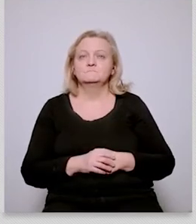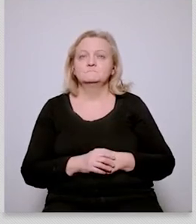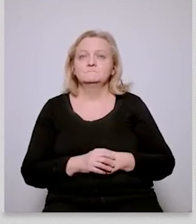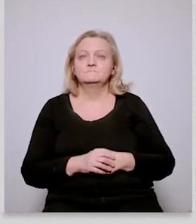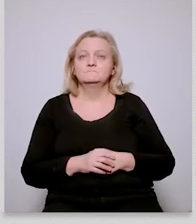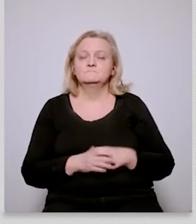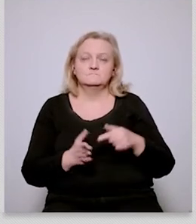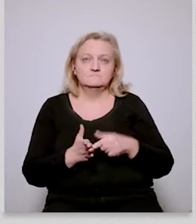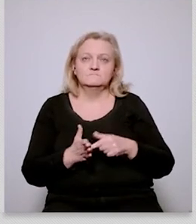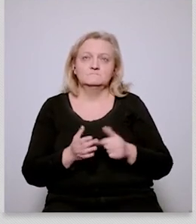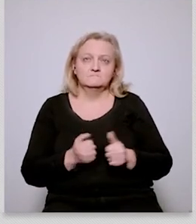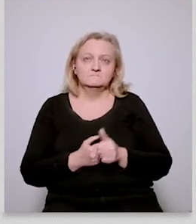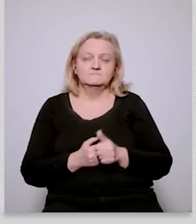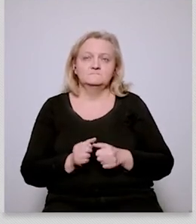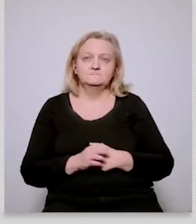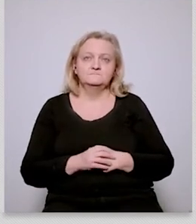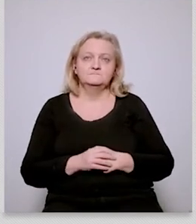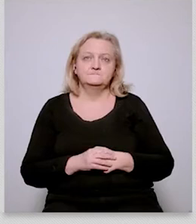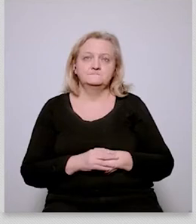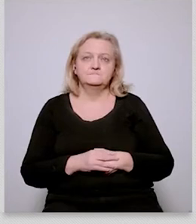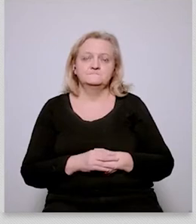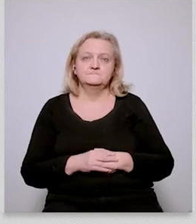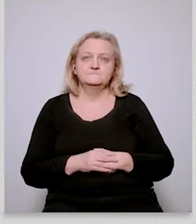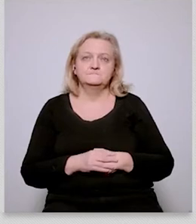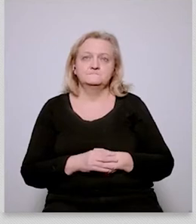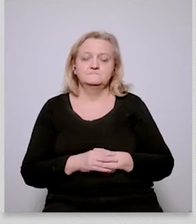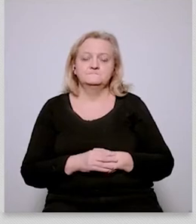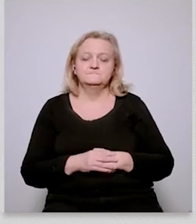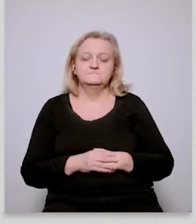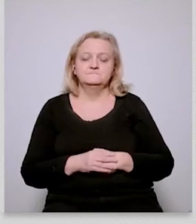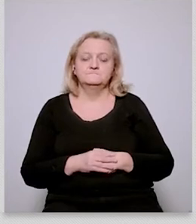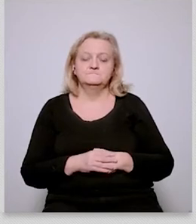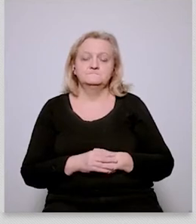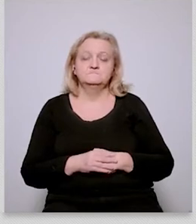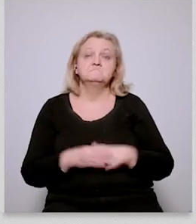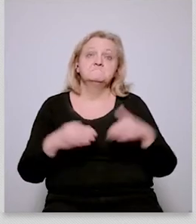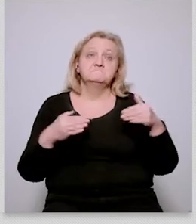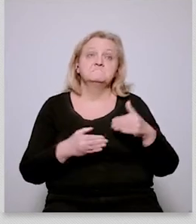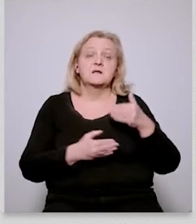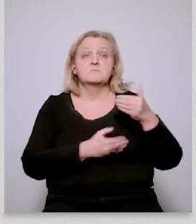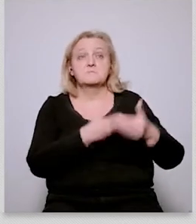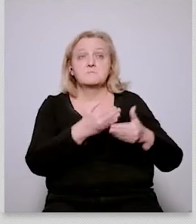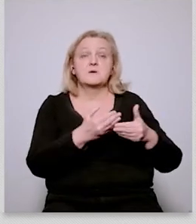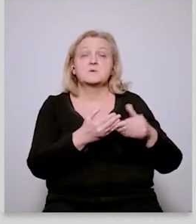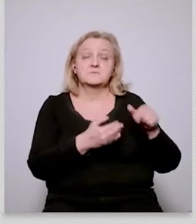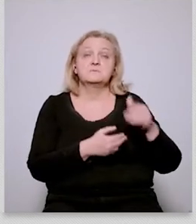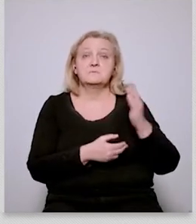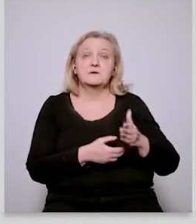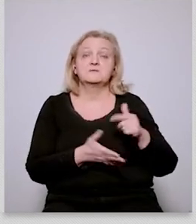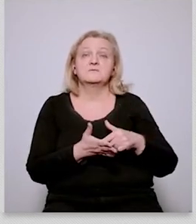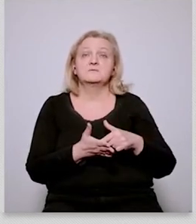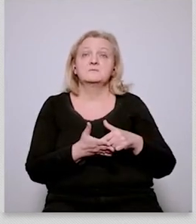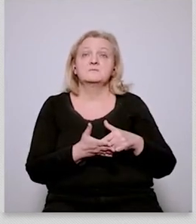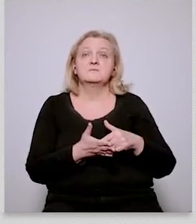um uh framework uh and and package measures it is also uh very keen to